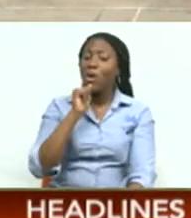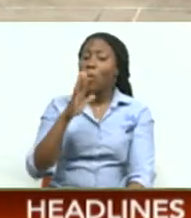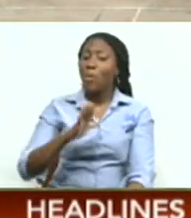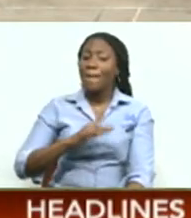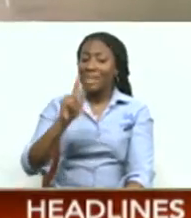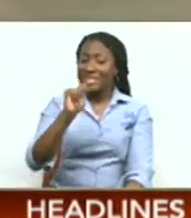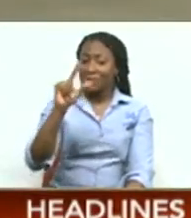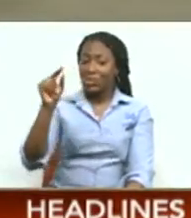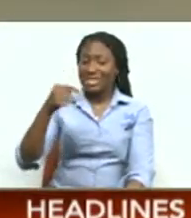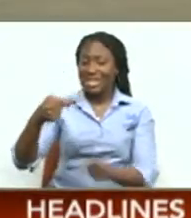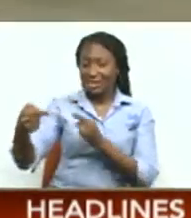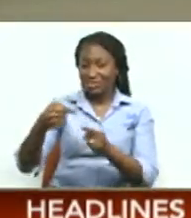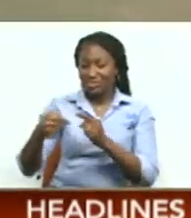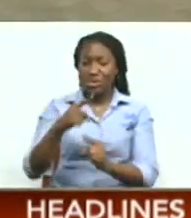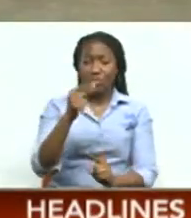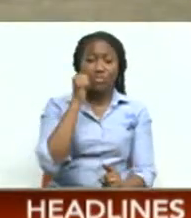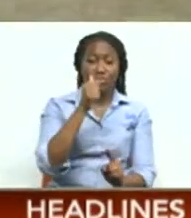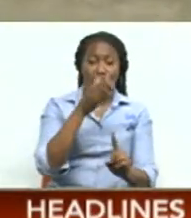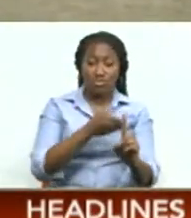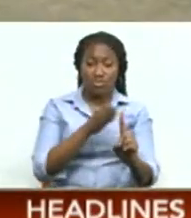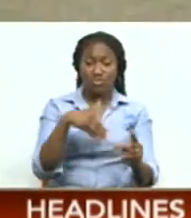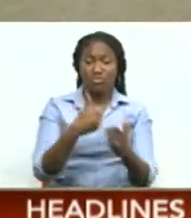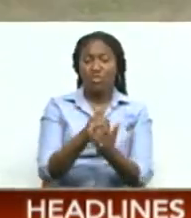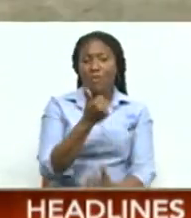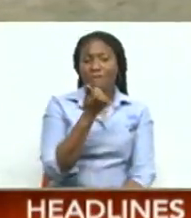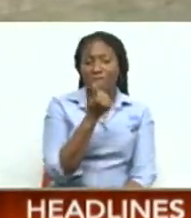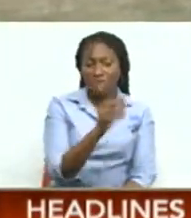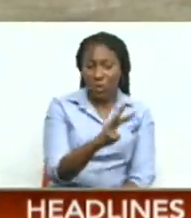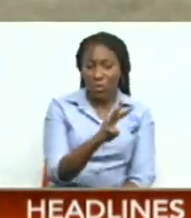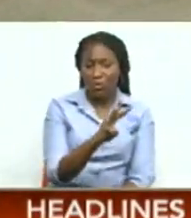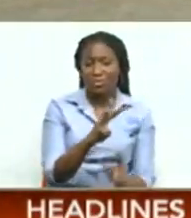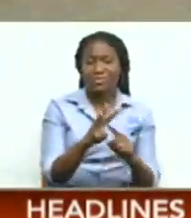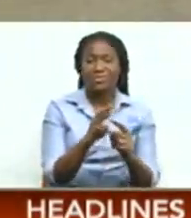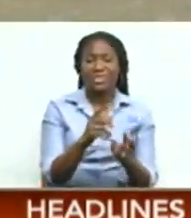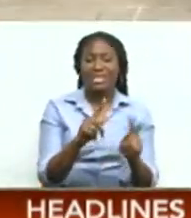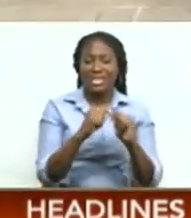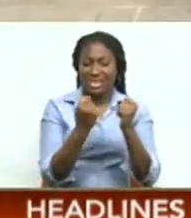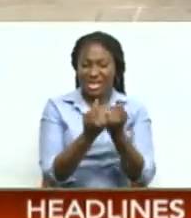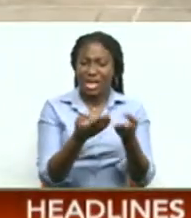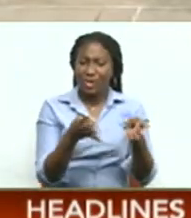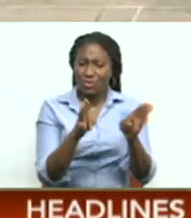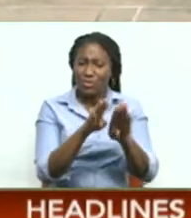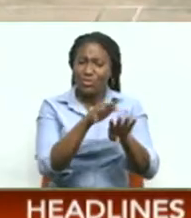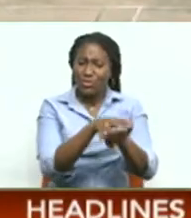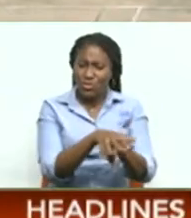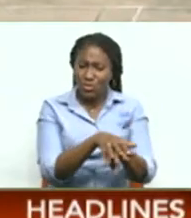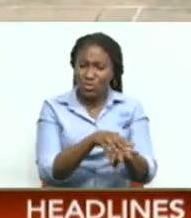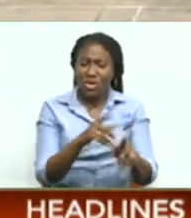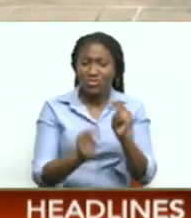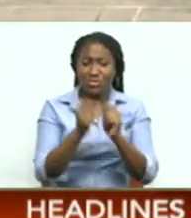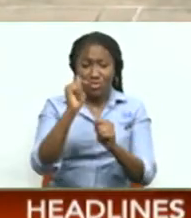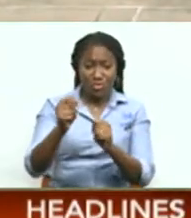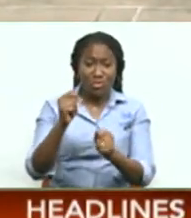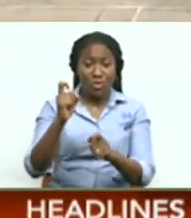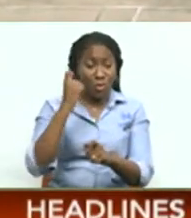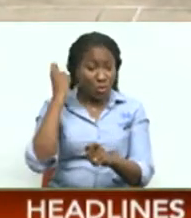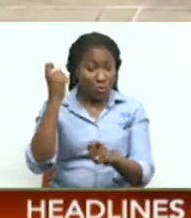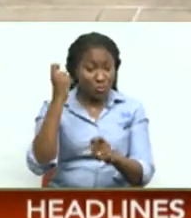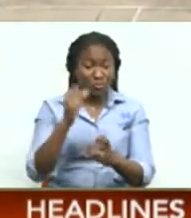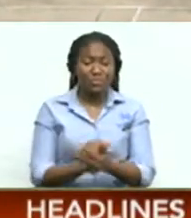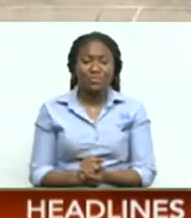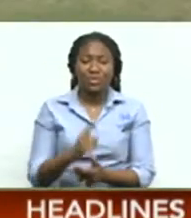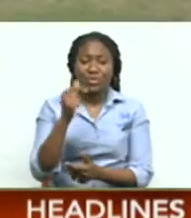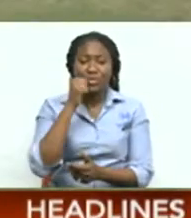Shalini Samaru's 3-14 slowed the Windwards Islands down considerably after TNT won the toss Karishma Ramharak,